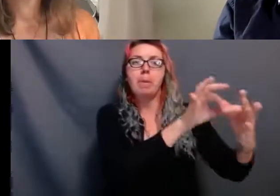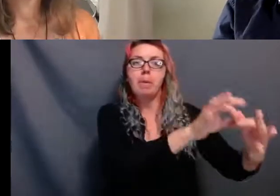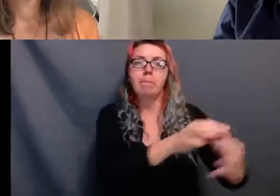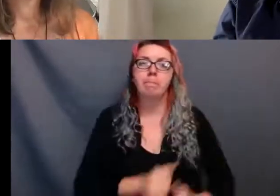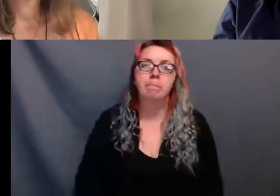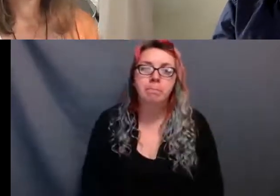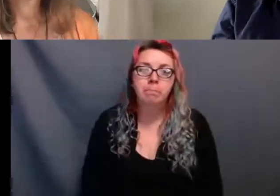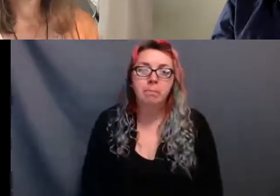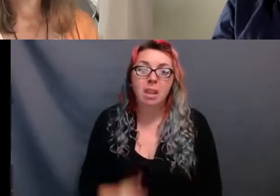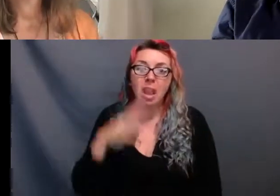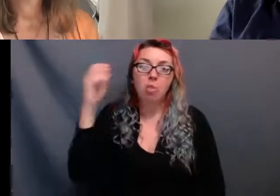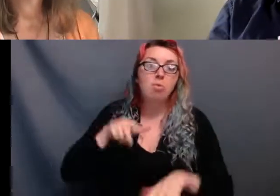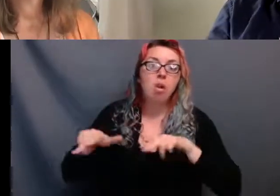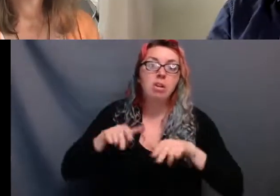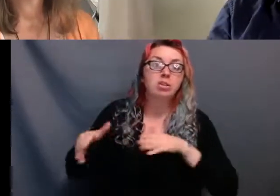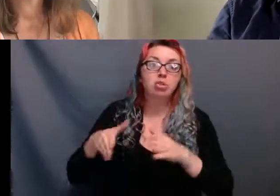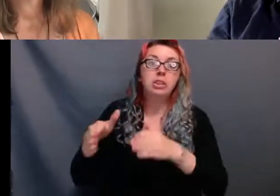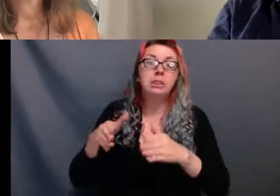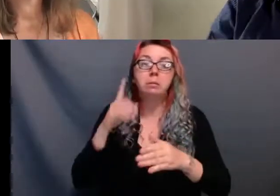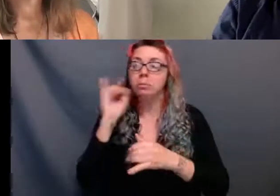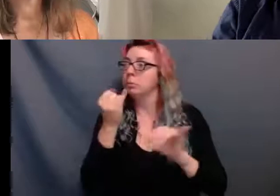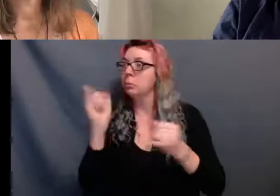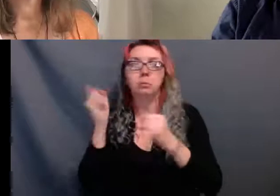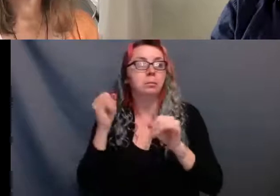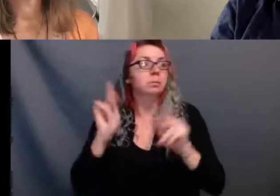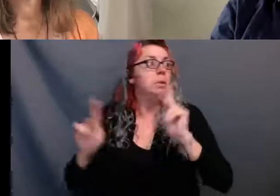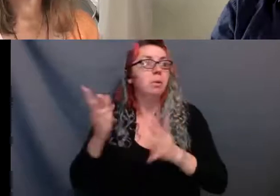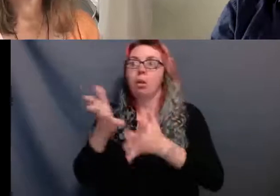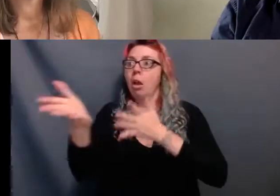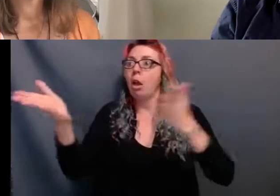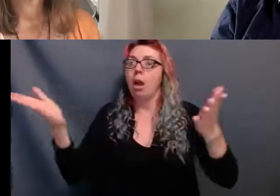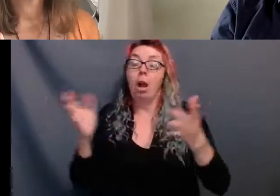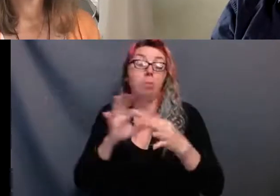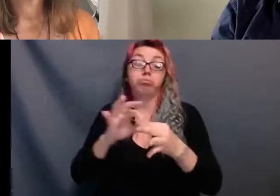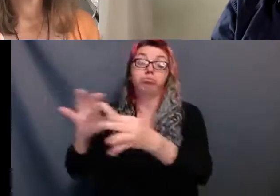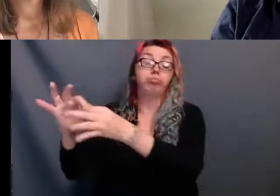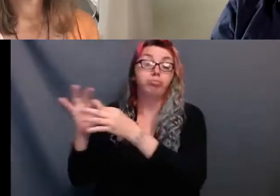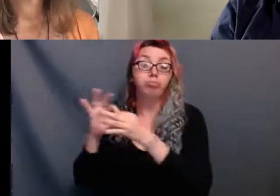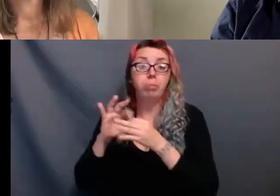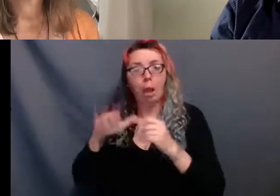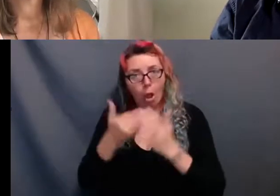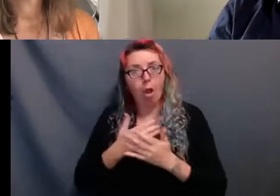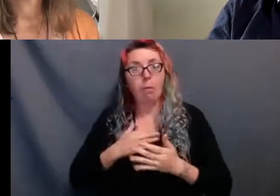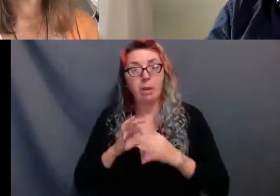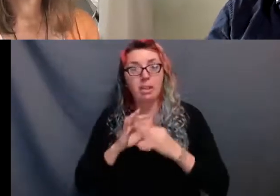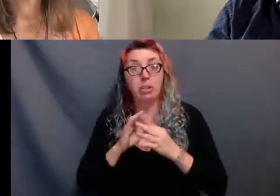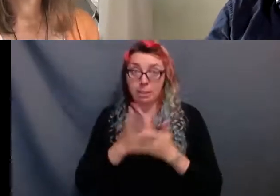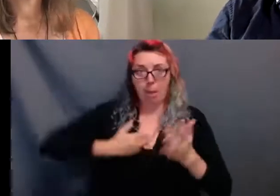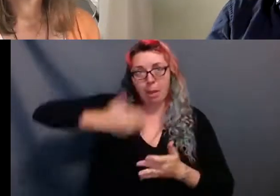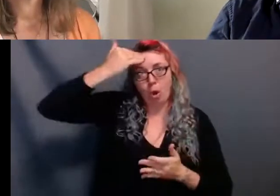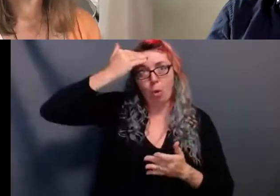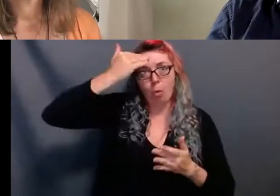the street. It means all of my relations. Perceived or not perceived. Those whom I have an